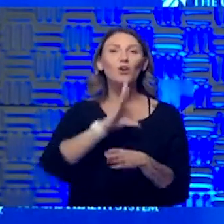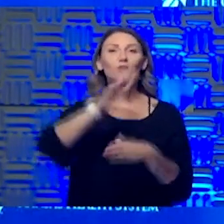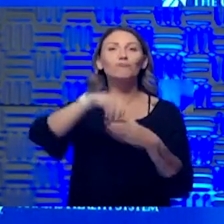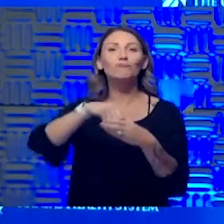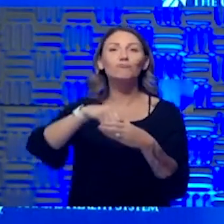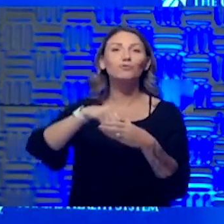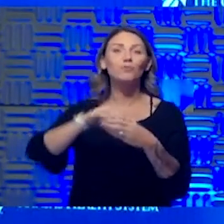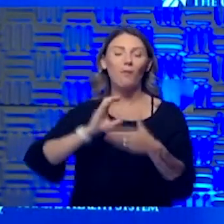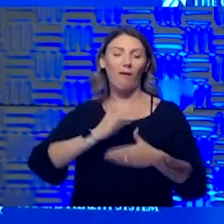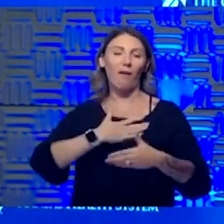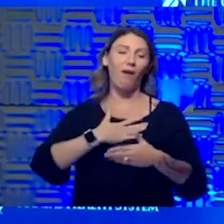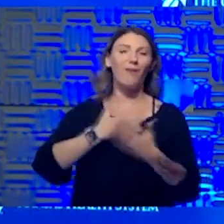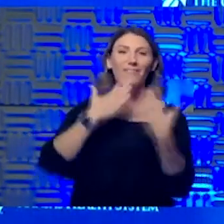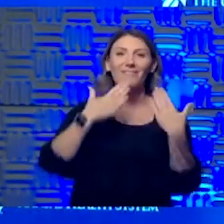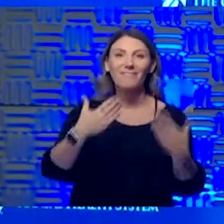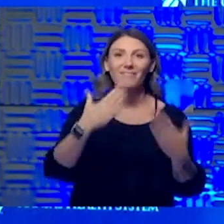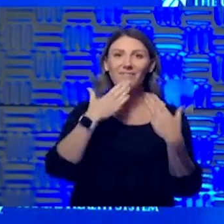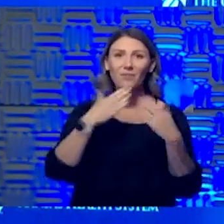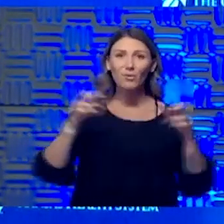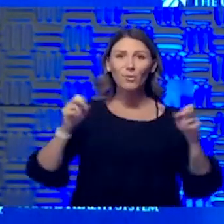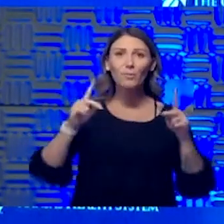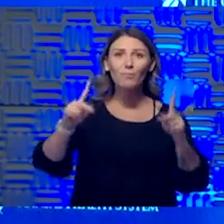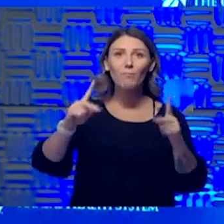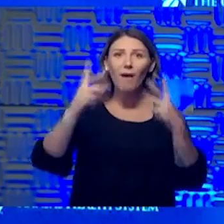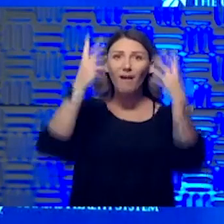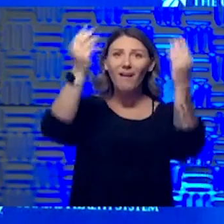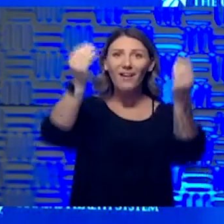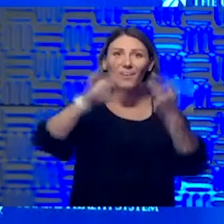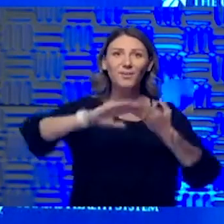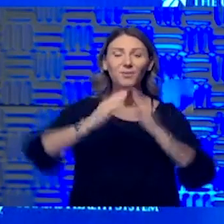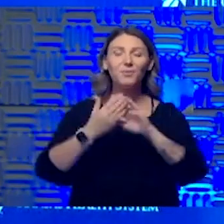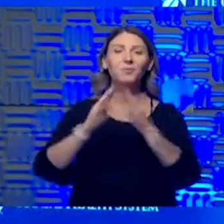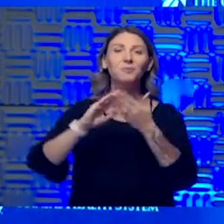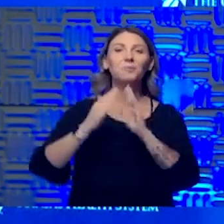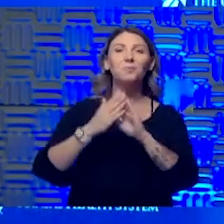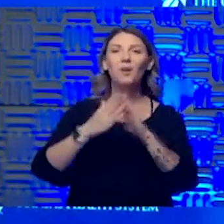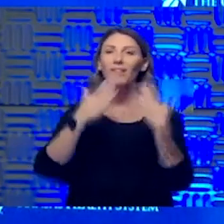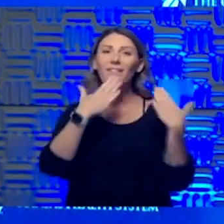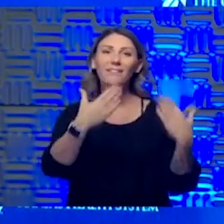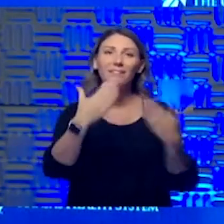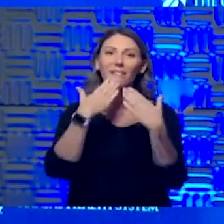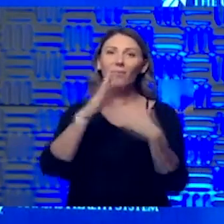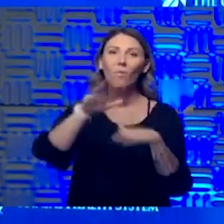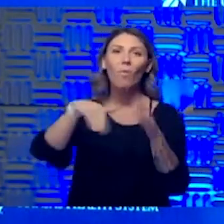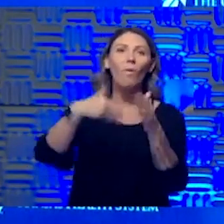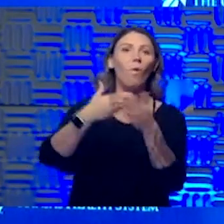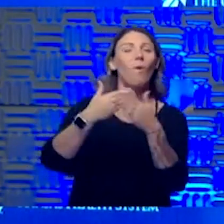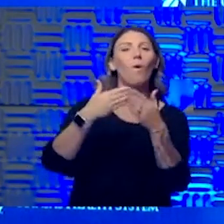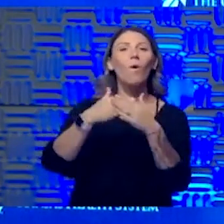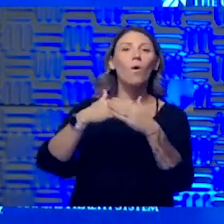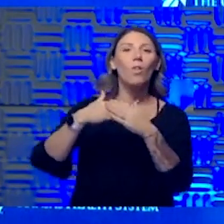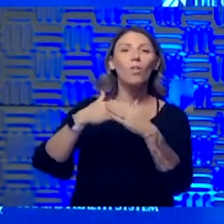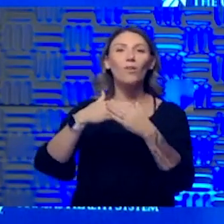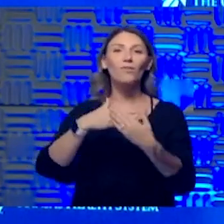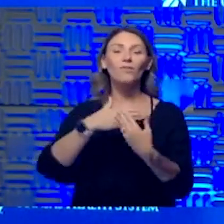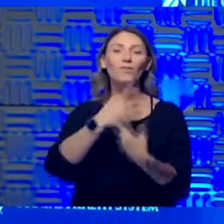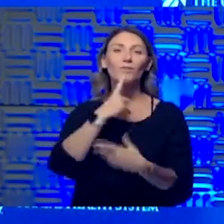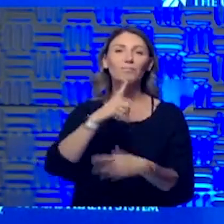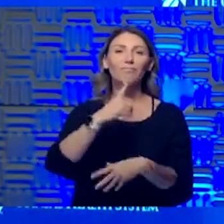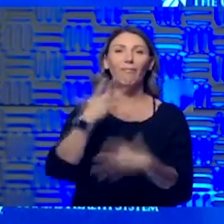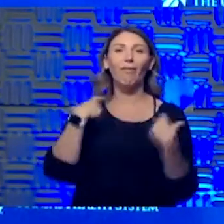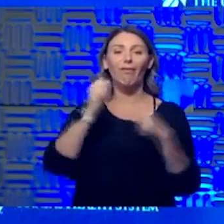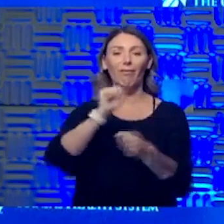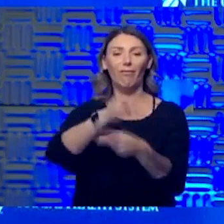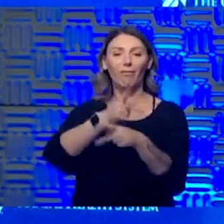expression of thank you back to the community as the community thanks so many of our frontline health care workers. We really appreciate all the